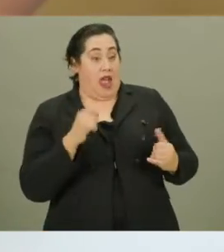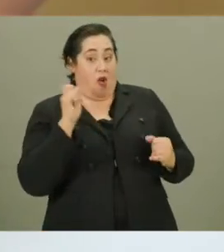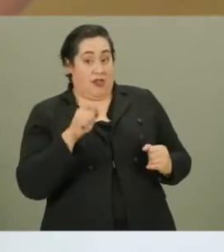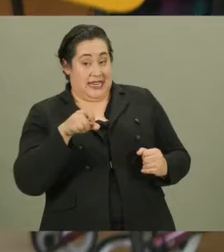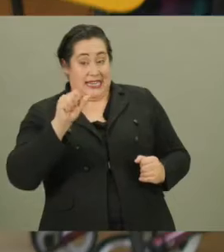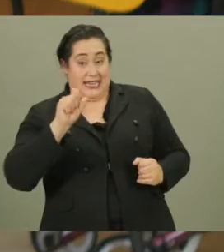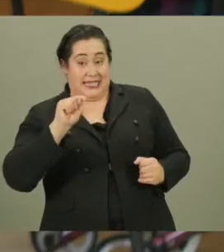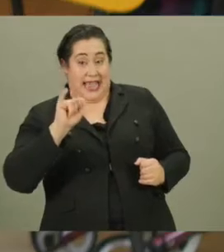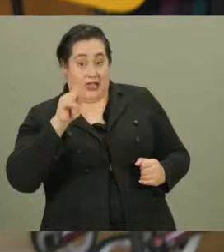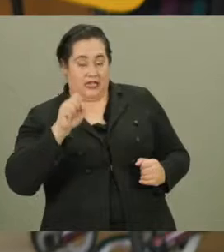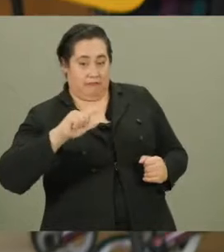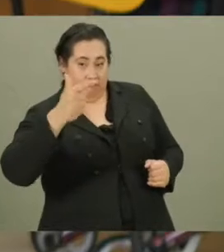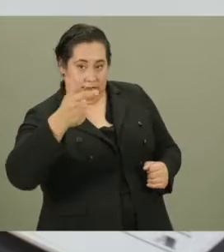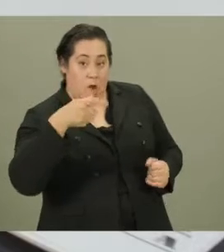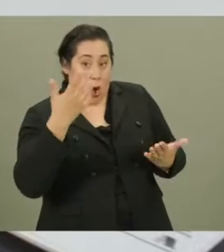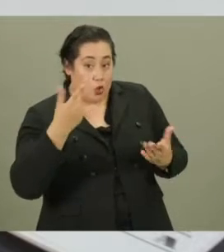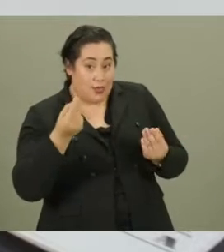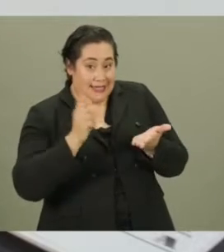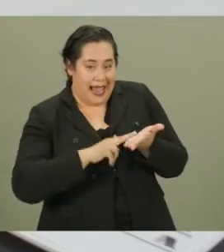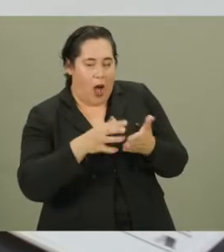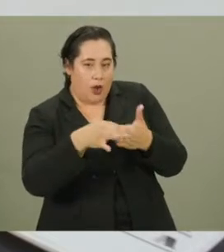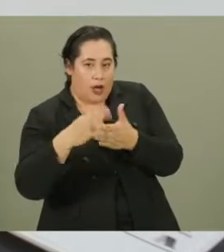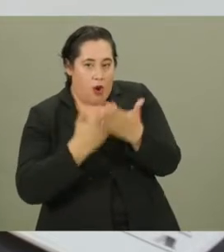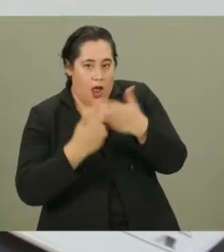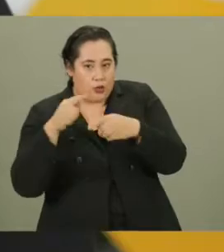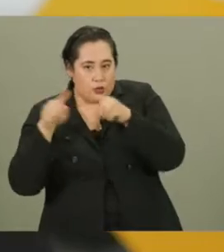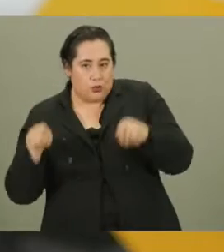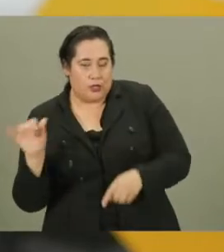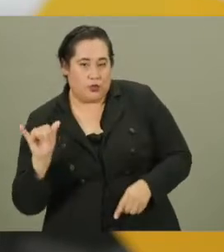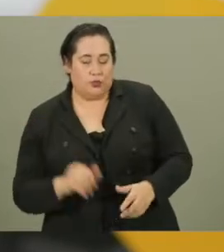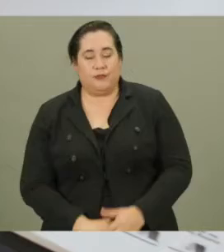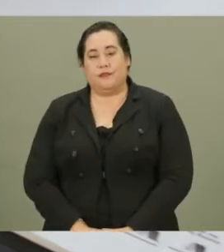Now I'll give you the stylus and all you have to do is sign and then I'll guide your hand to the screen as well.